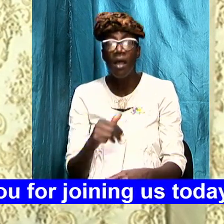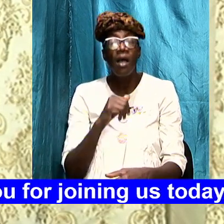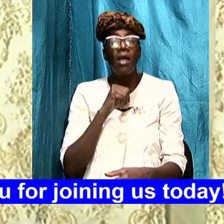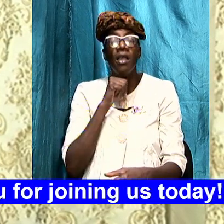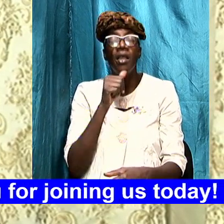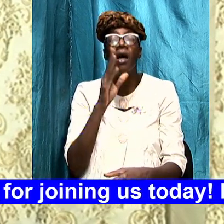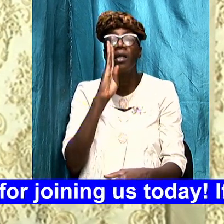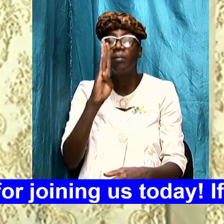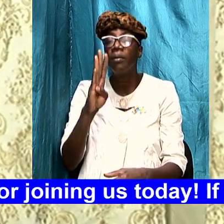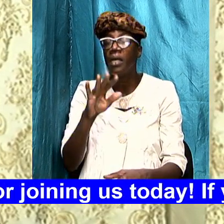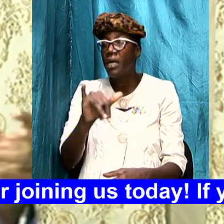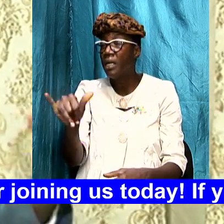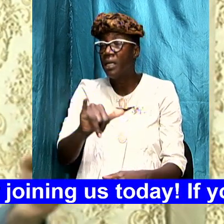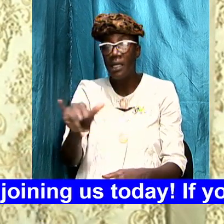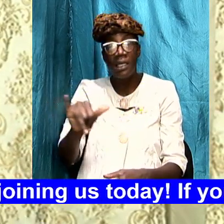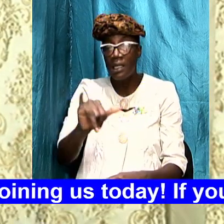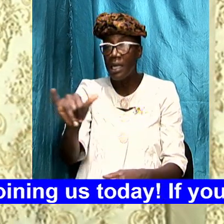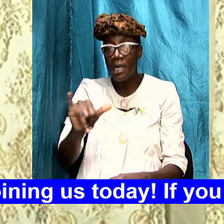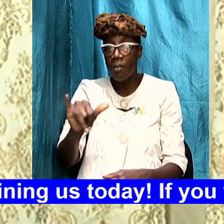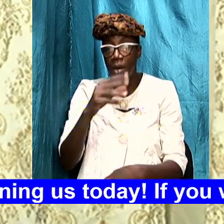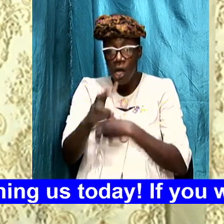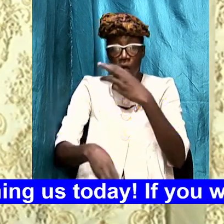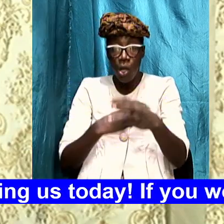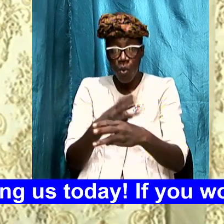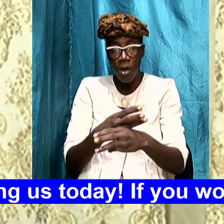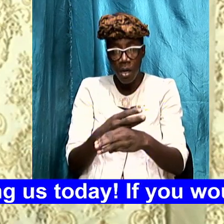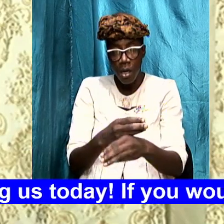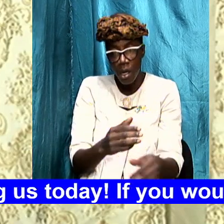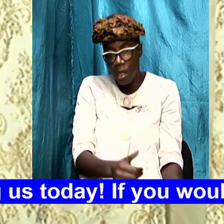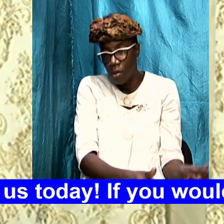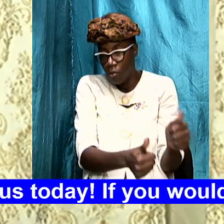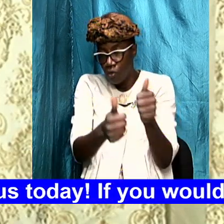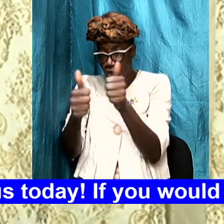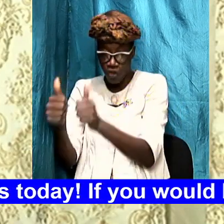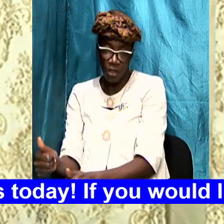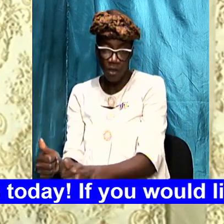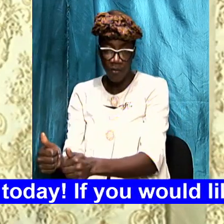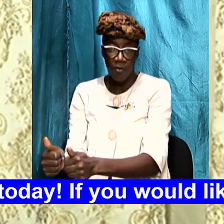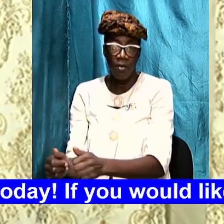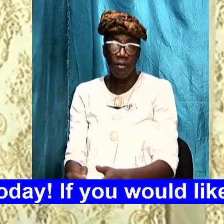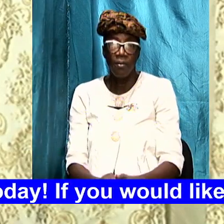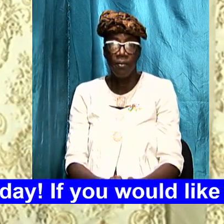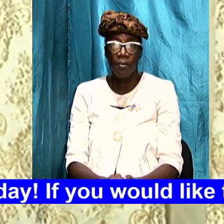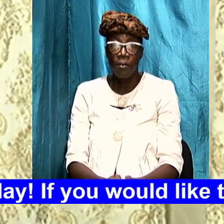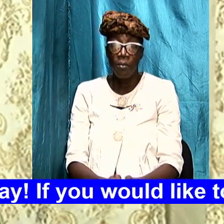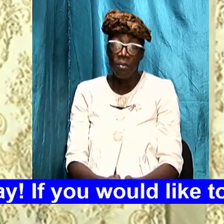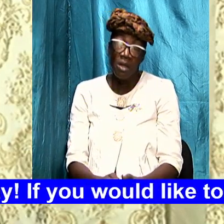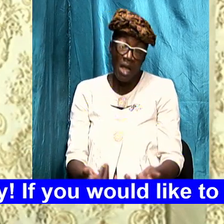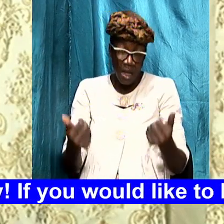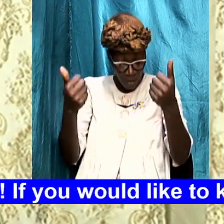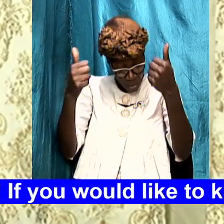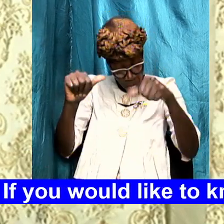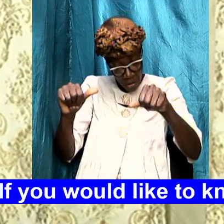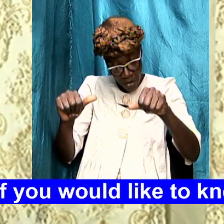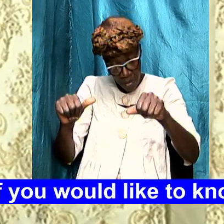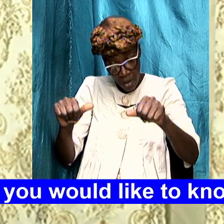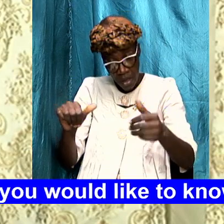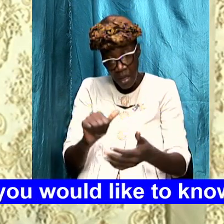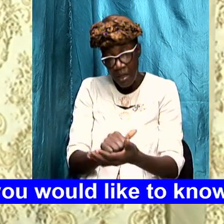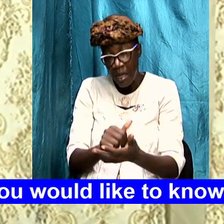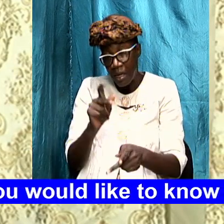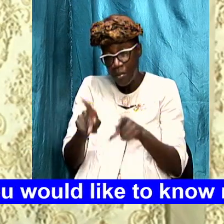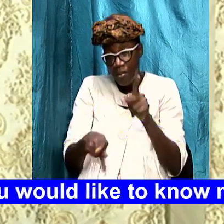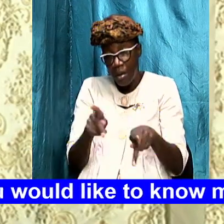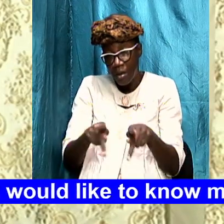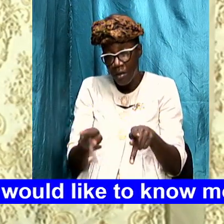the same again the world has shifted and therefore they say it is possible that folks won't have to